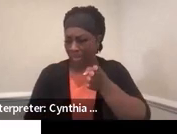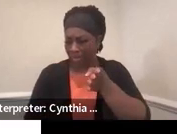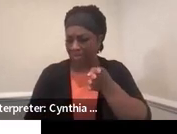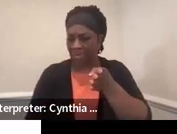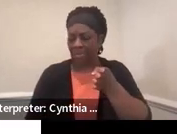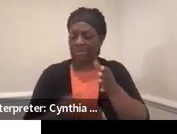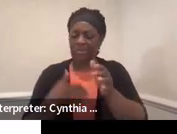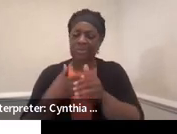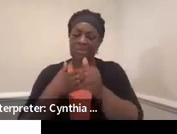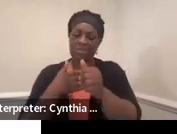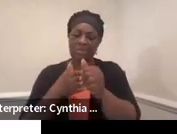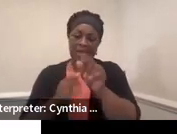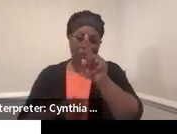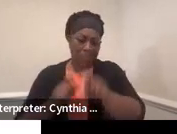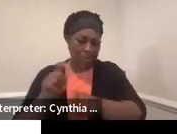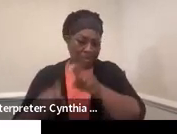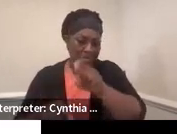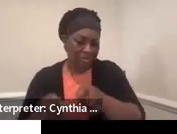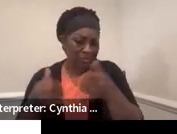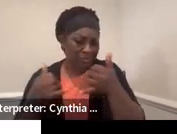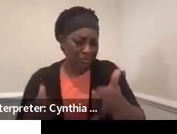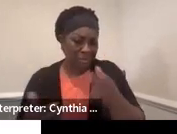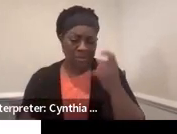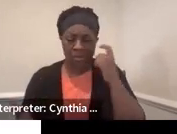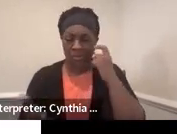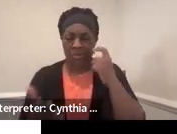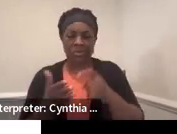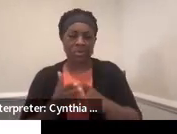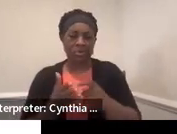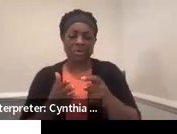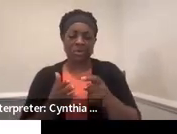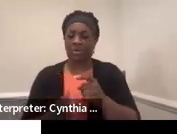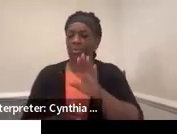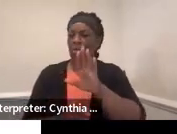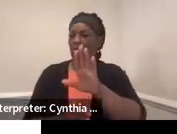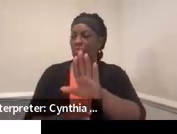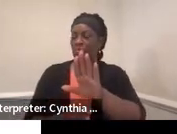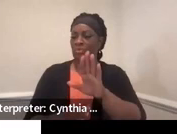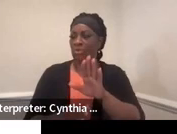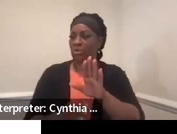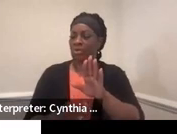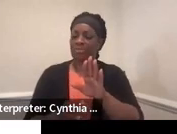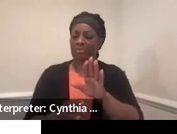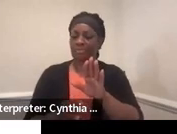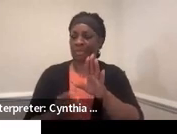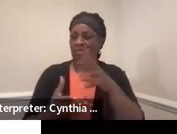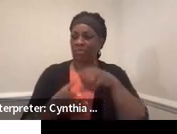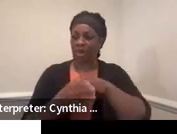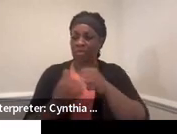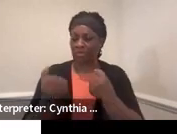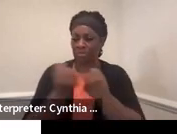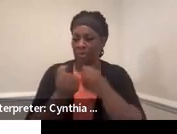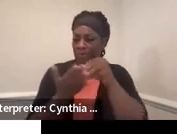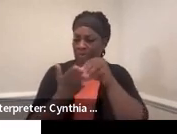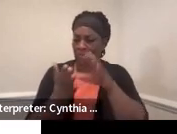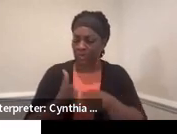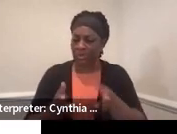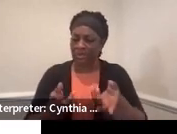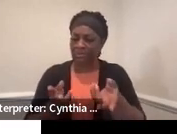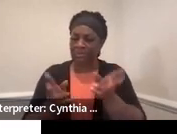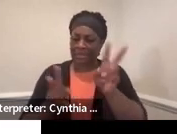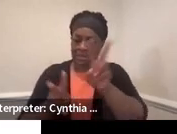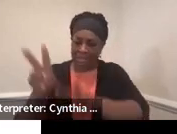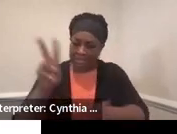guiding questions as we go through today. What is it that you're actually doing to support the students? What assessments are being